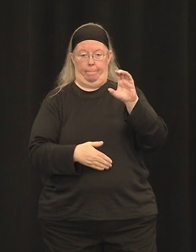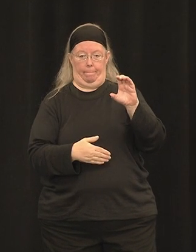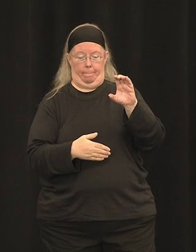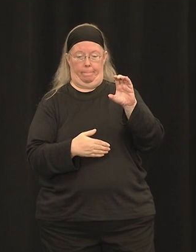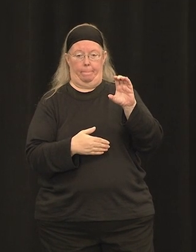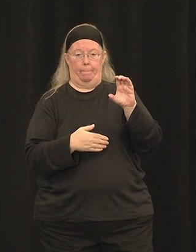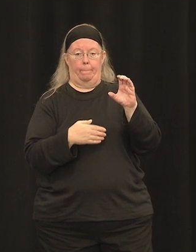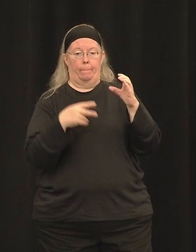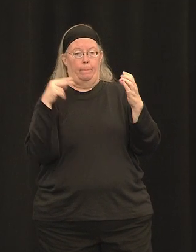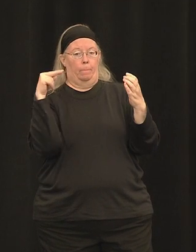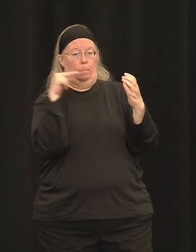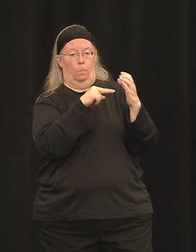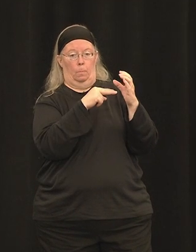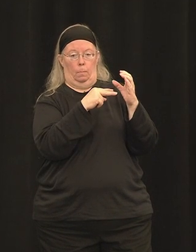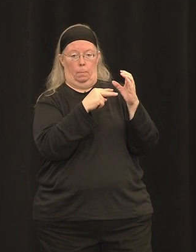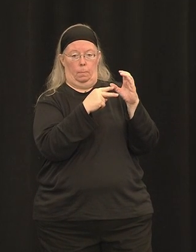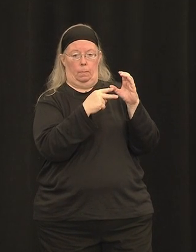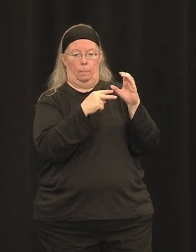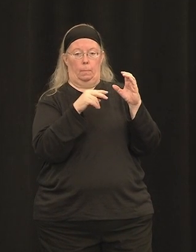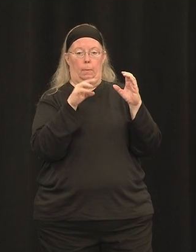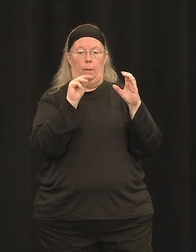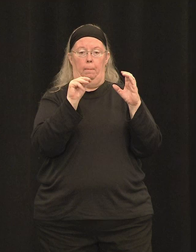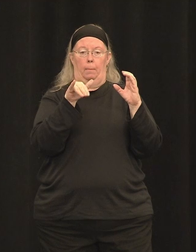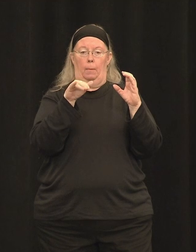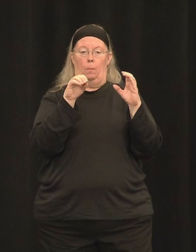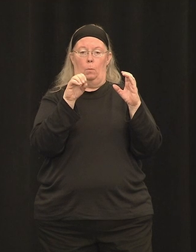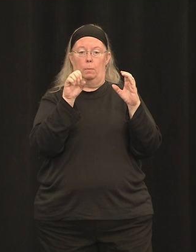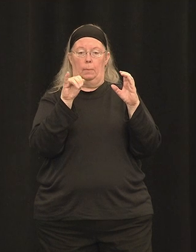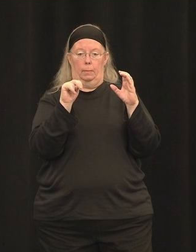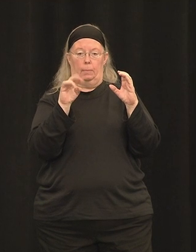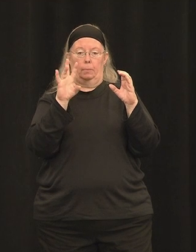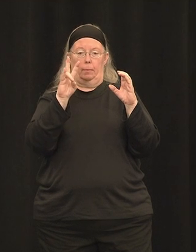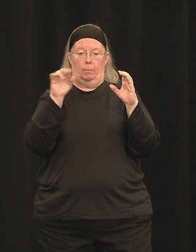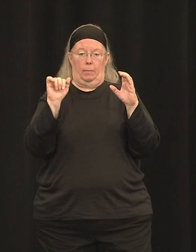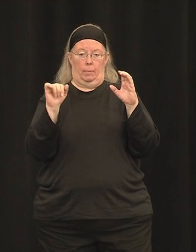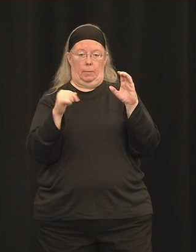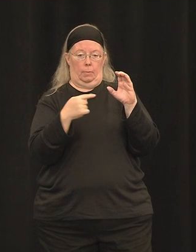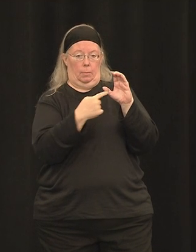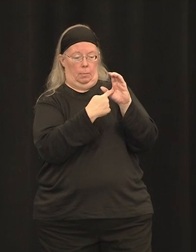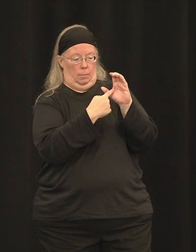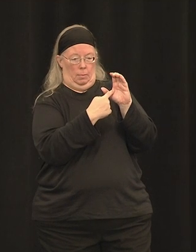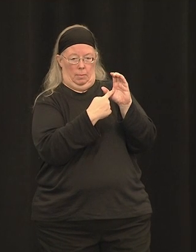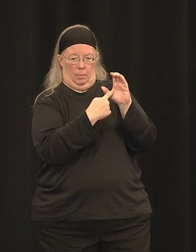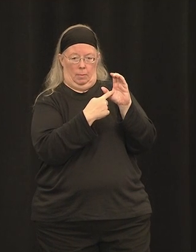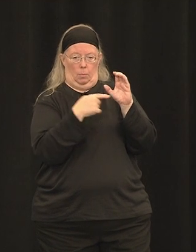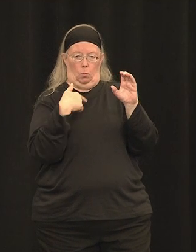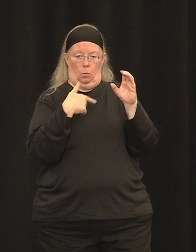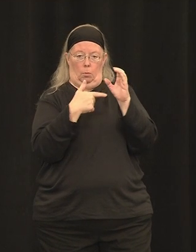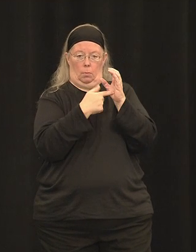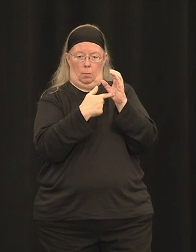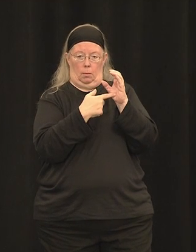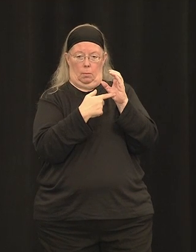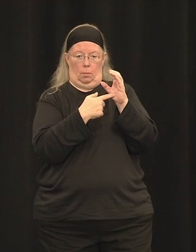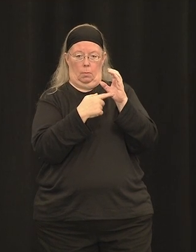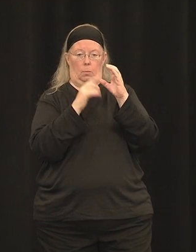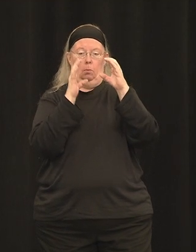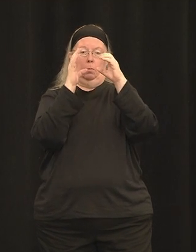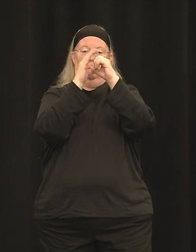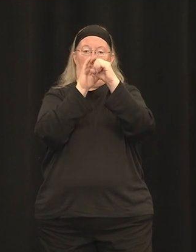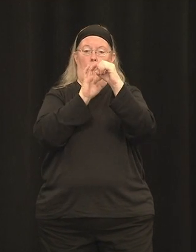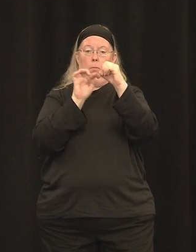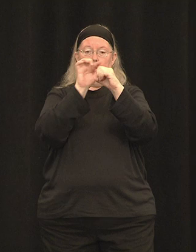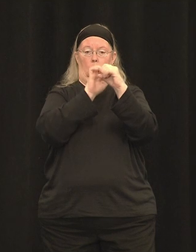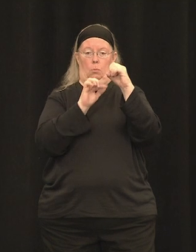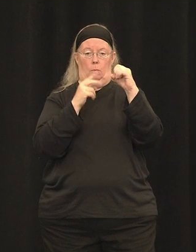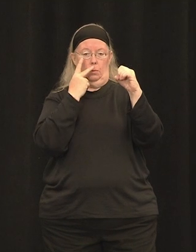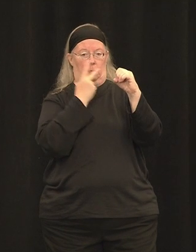within the injection bleb, as well as within the central retina, a region that we refer to as the fovea. And in red, you can see